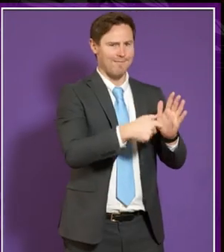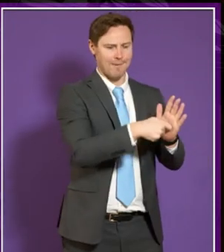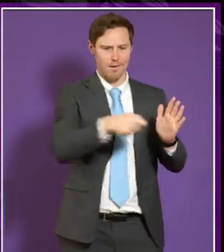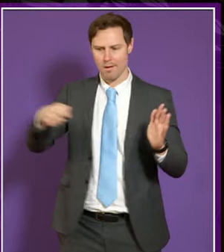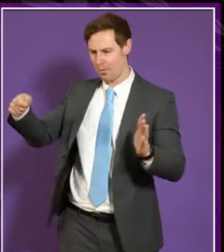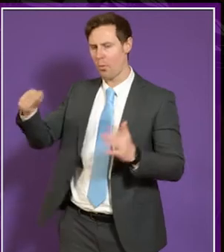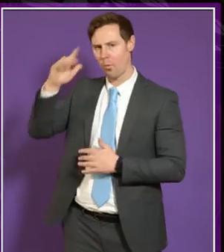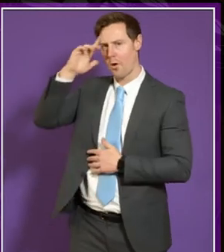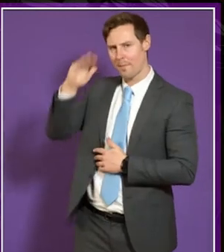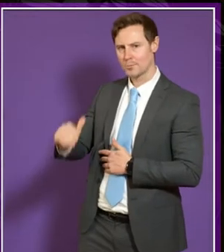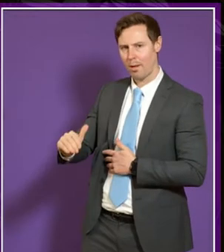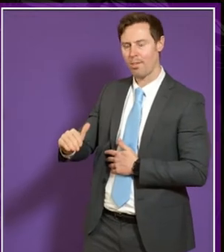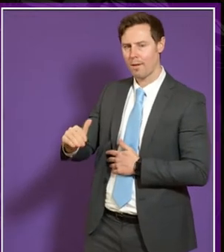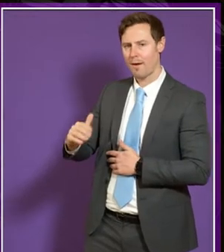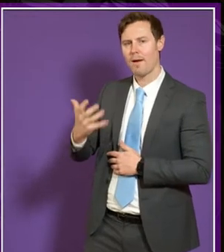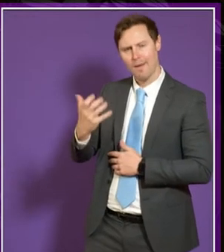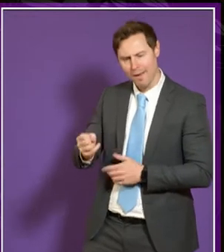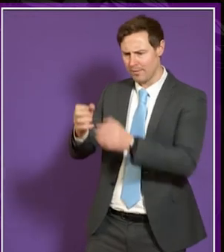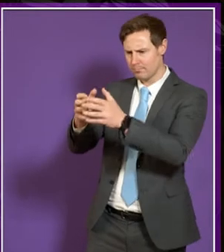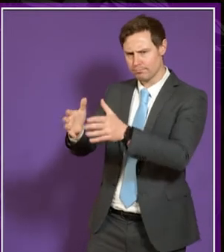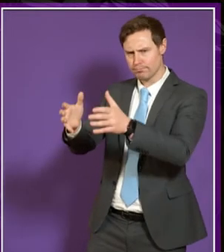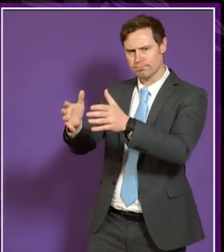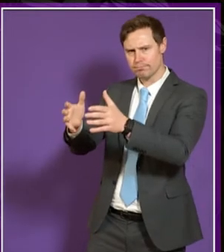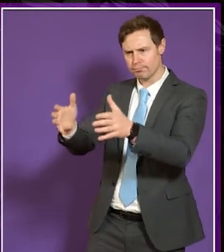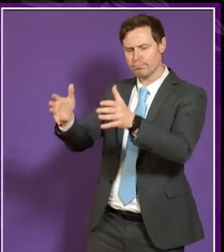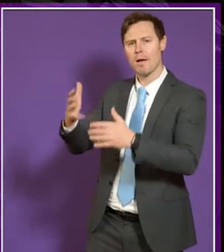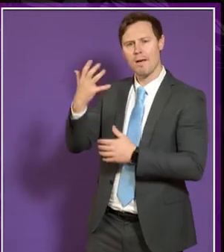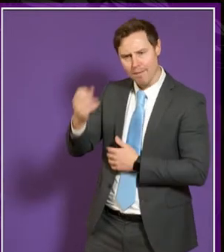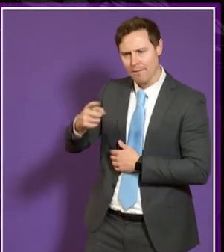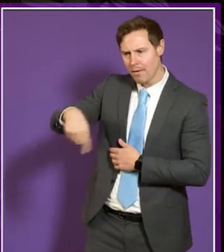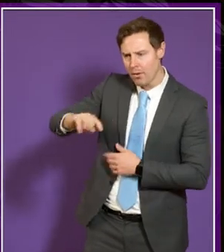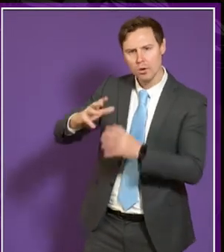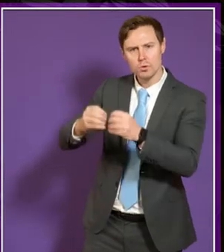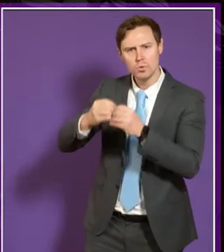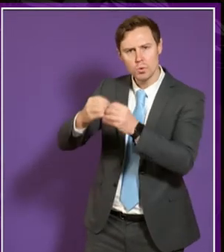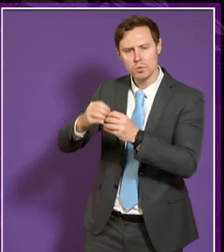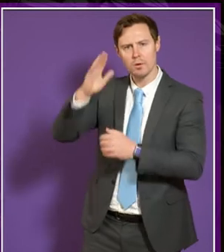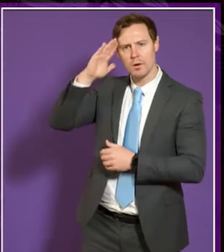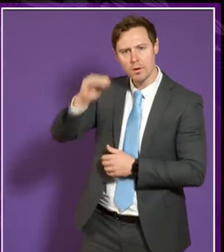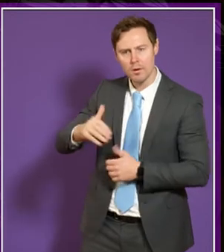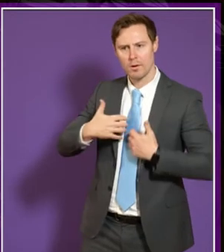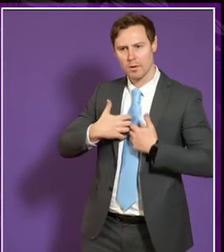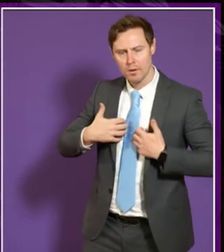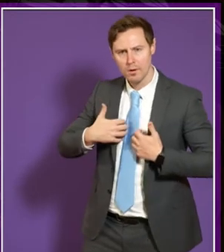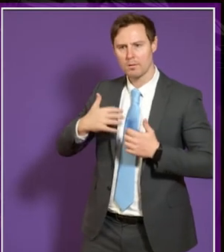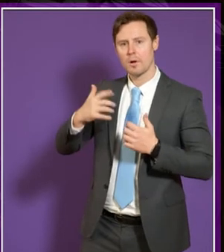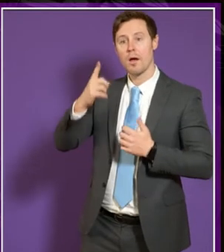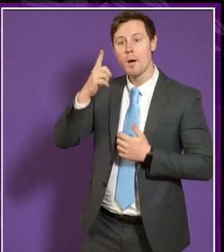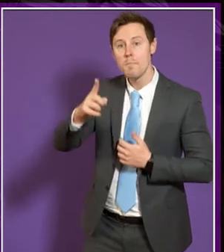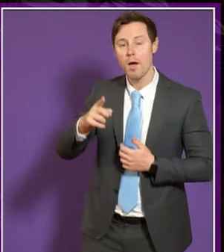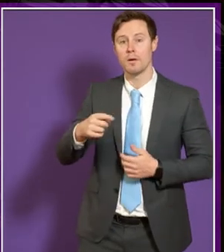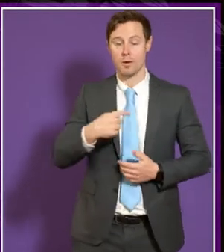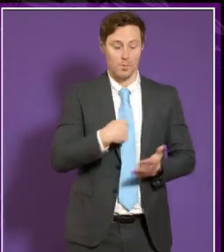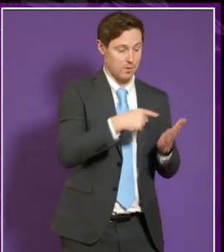huge number of students who are experiencing mental health issues at university but they don't meet the